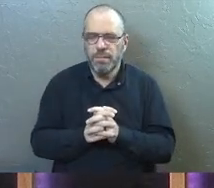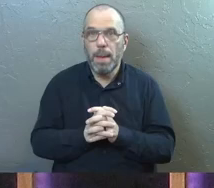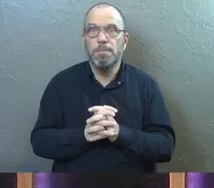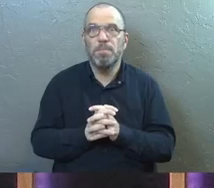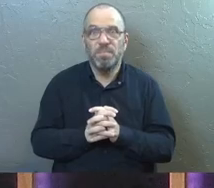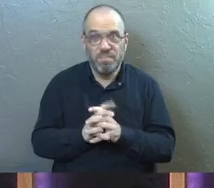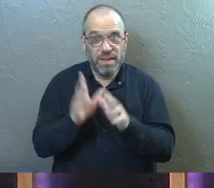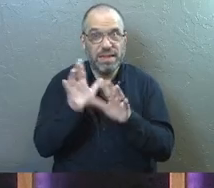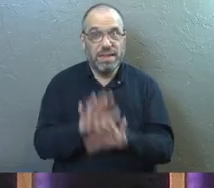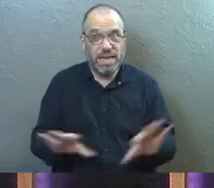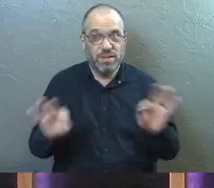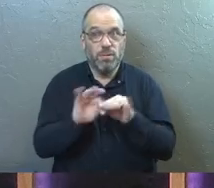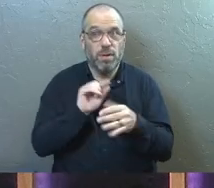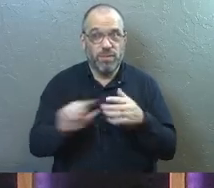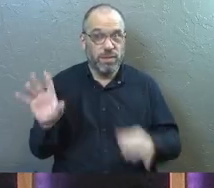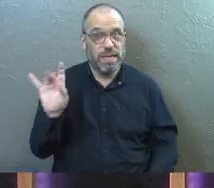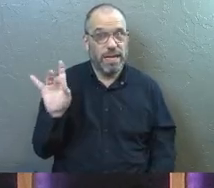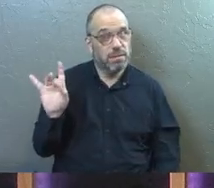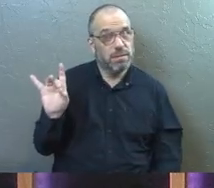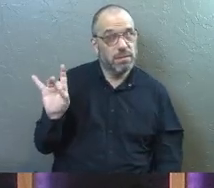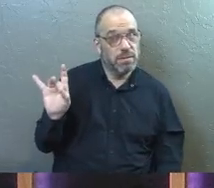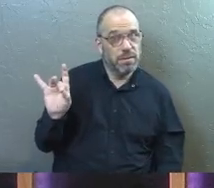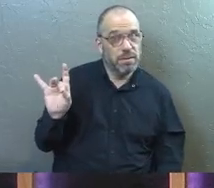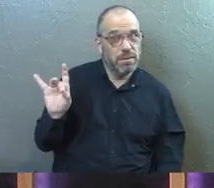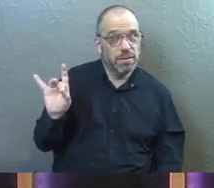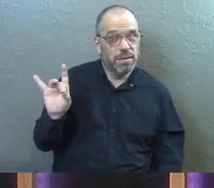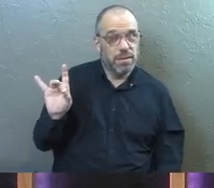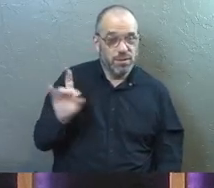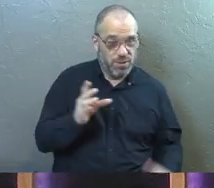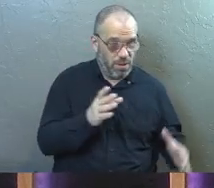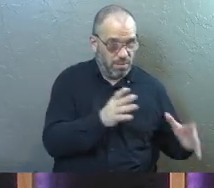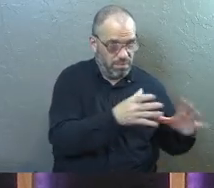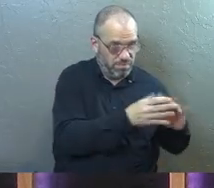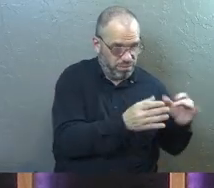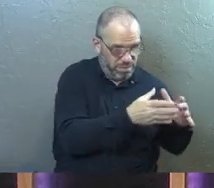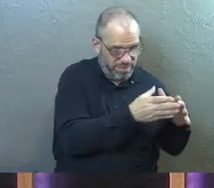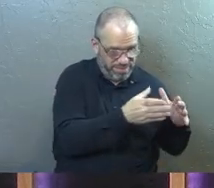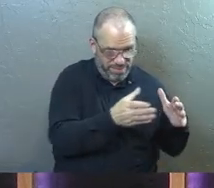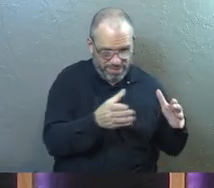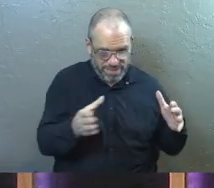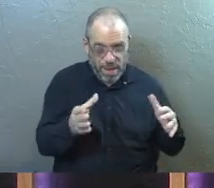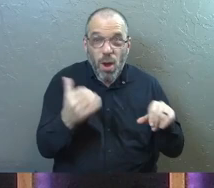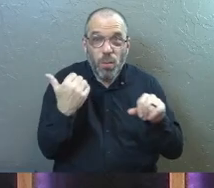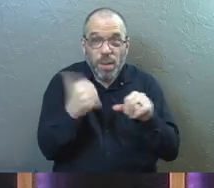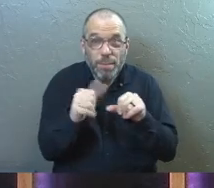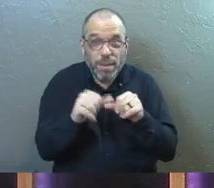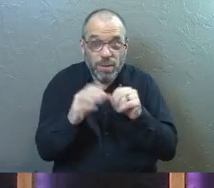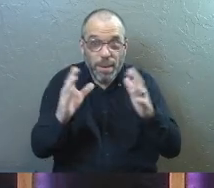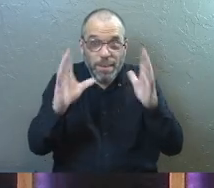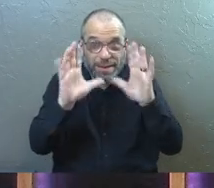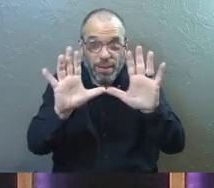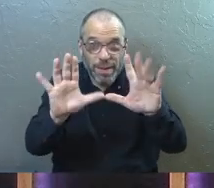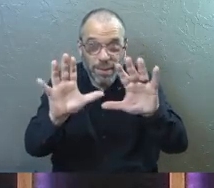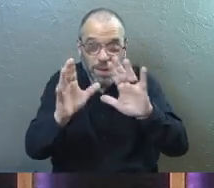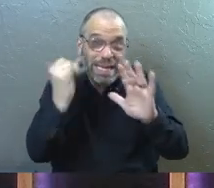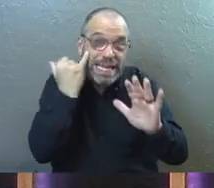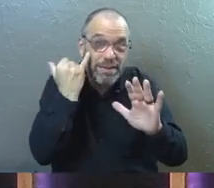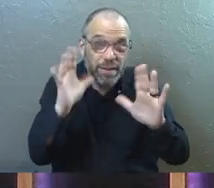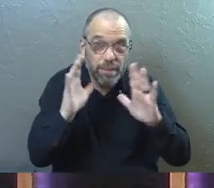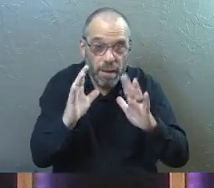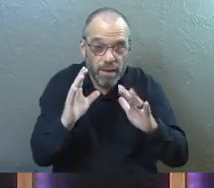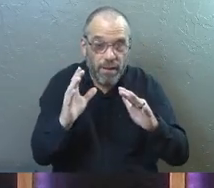That's an important verse. So we got right near the end of that and if you remember, if you're paying attention real carefully,